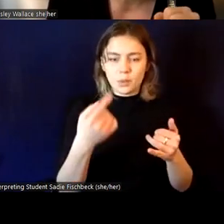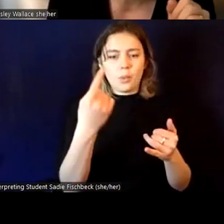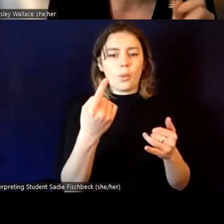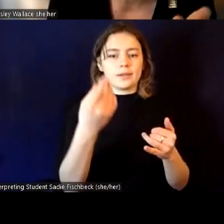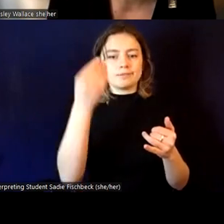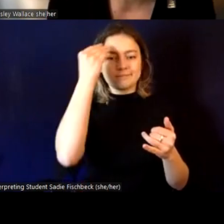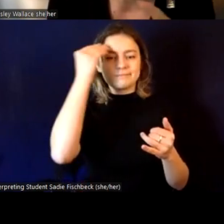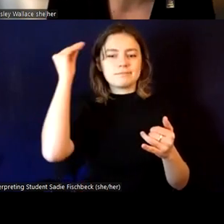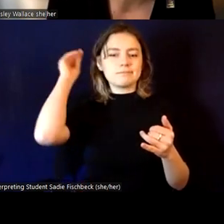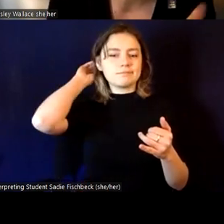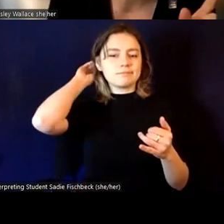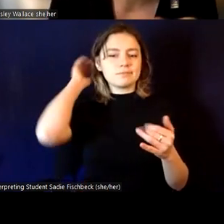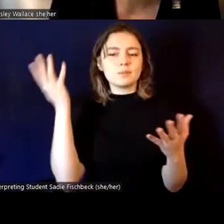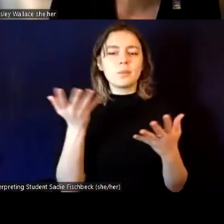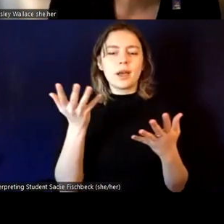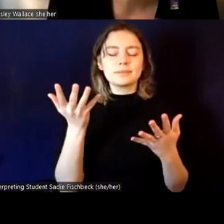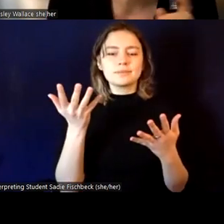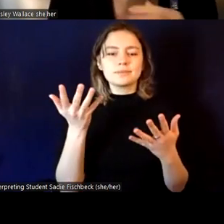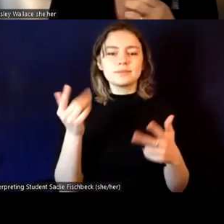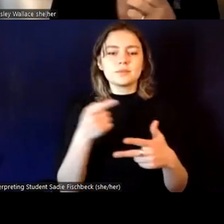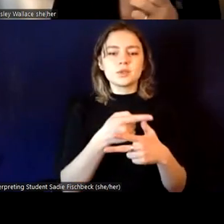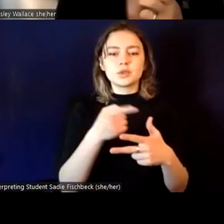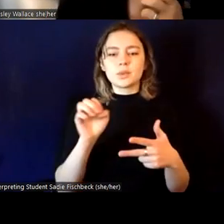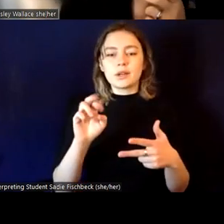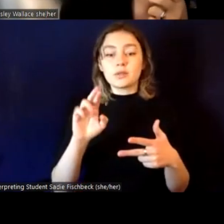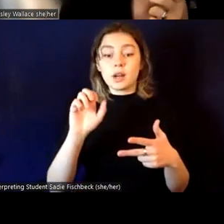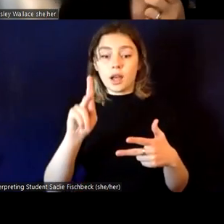with, uh, with Erica and then Quinn and then Sarah. So Erica.